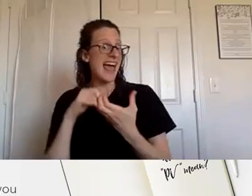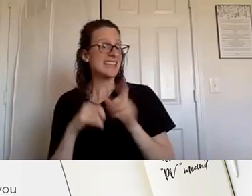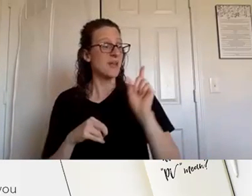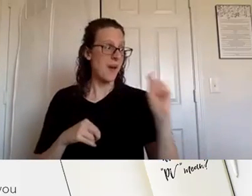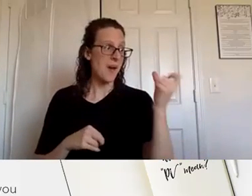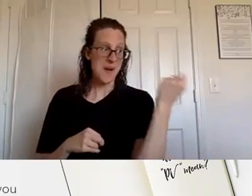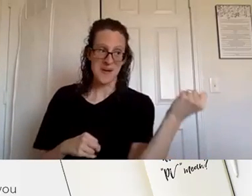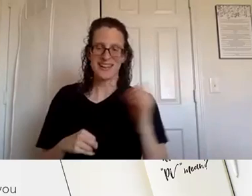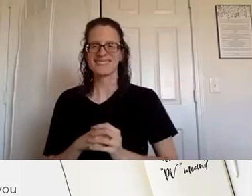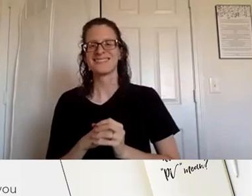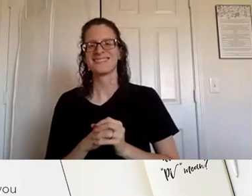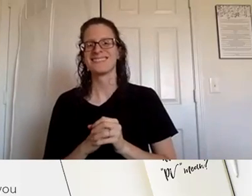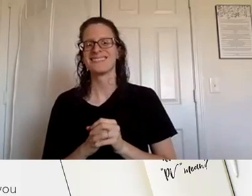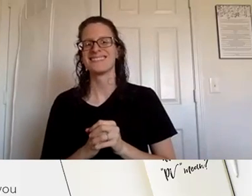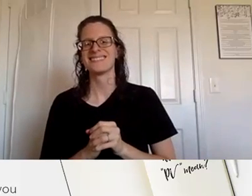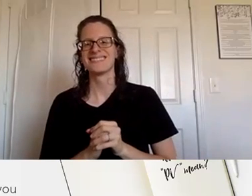i think it's you